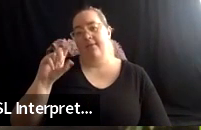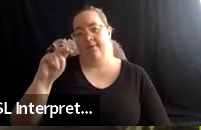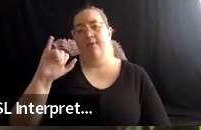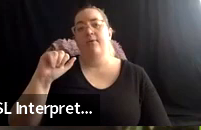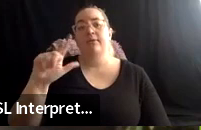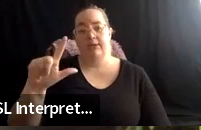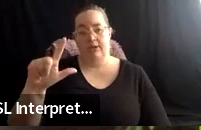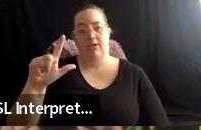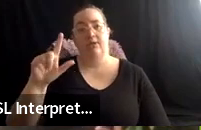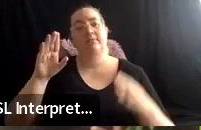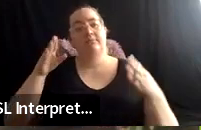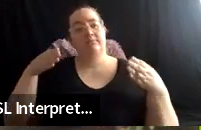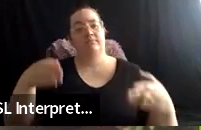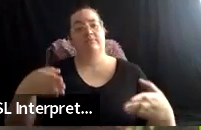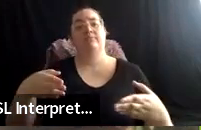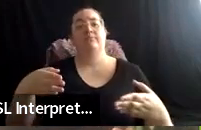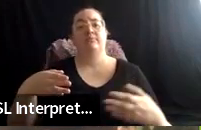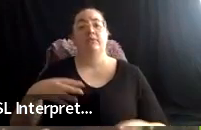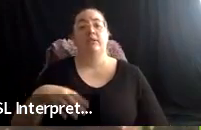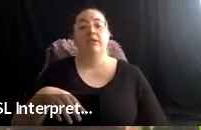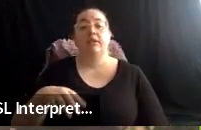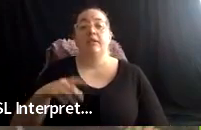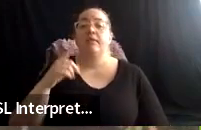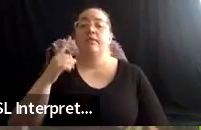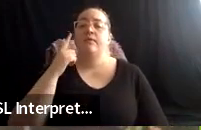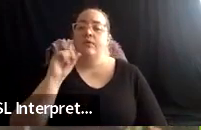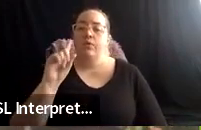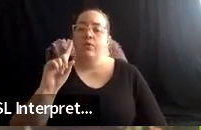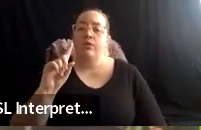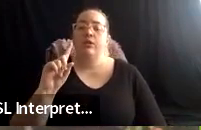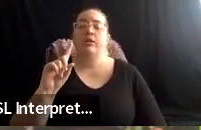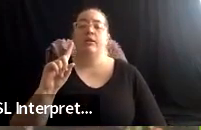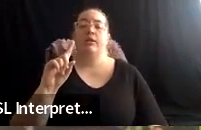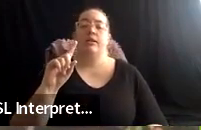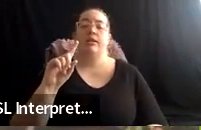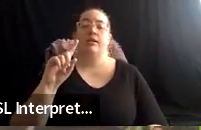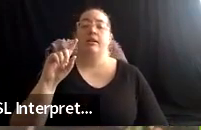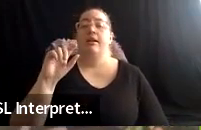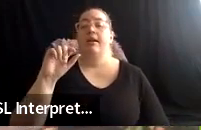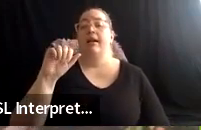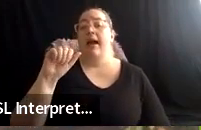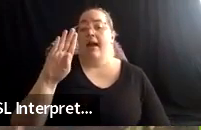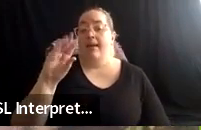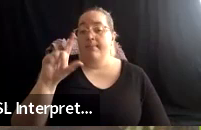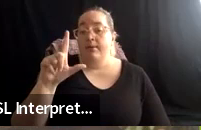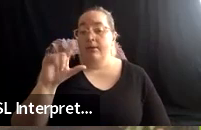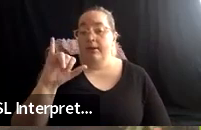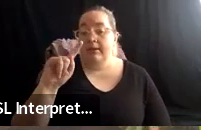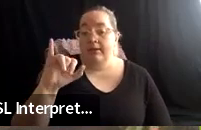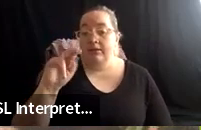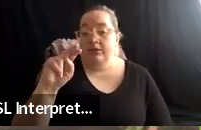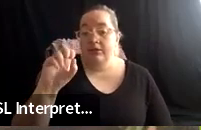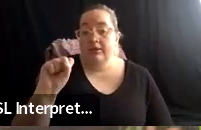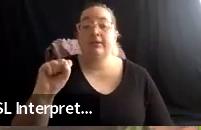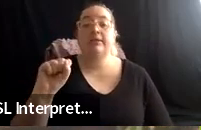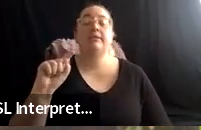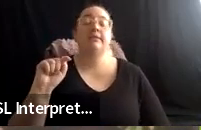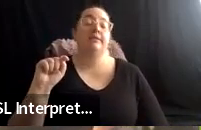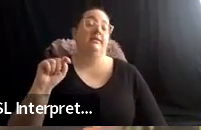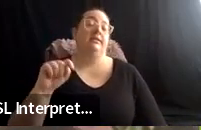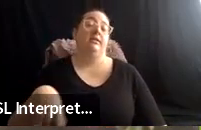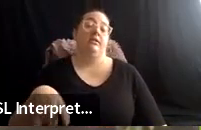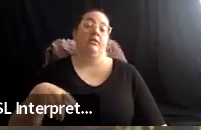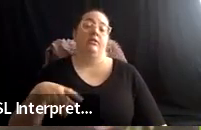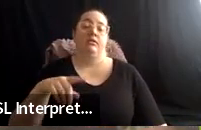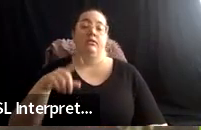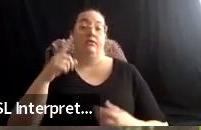uh, policing, for example, and security, um, uh, you know, having police or security on site